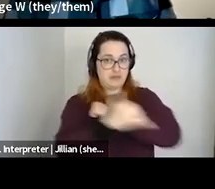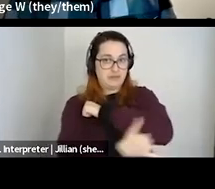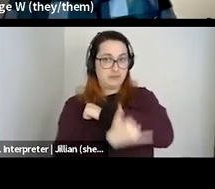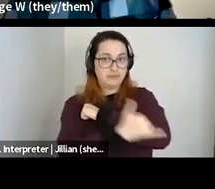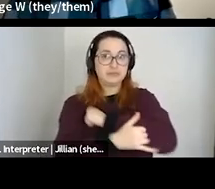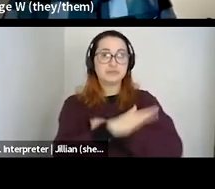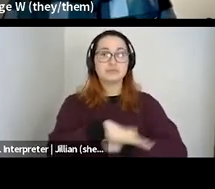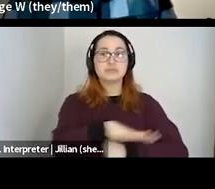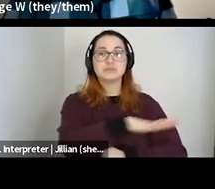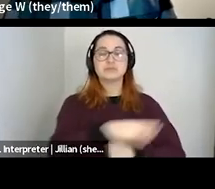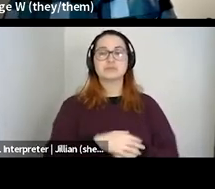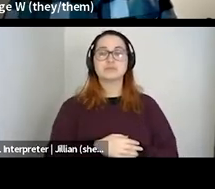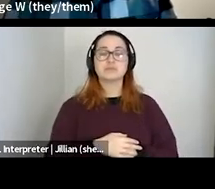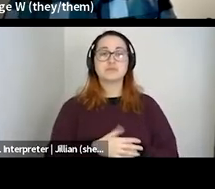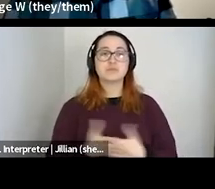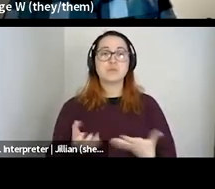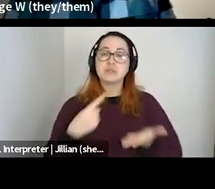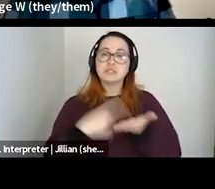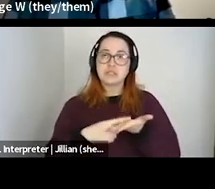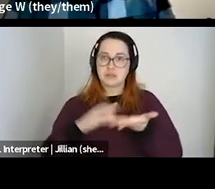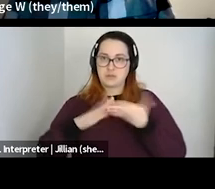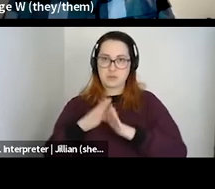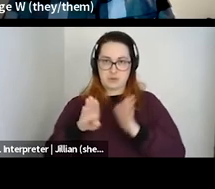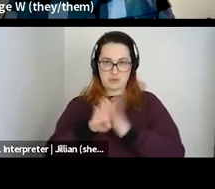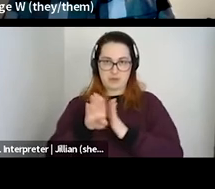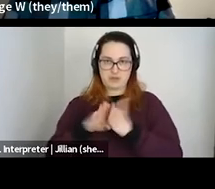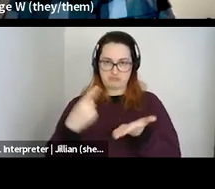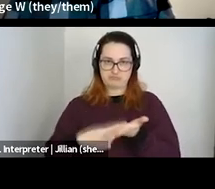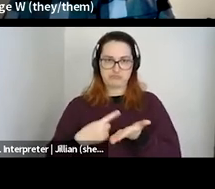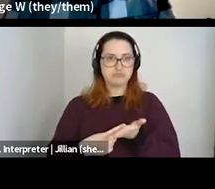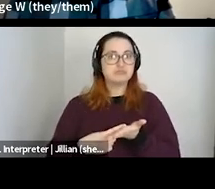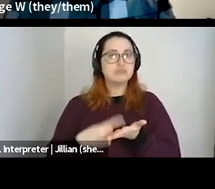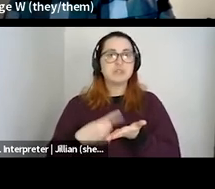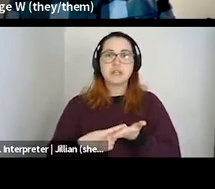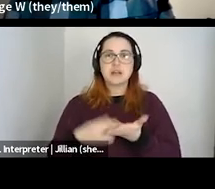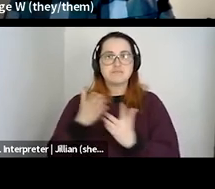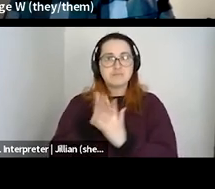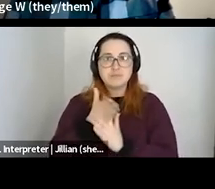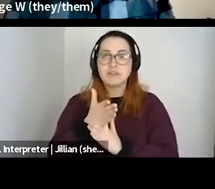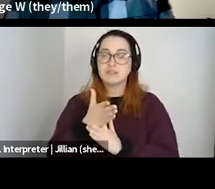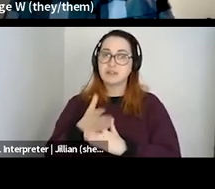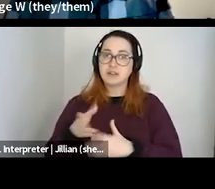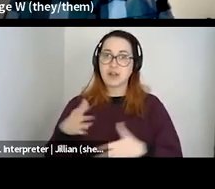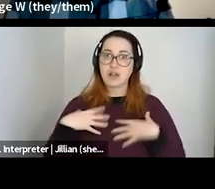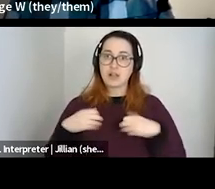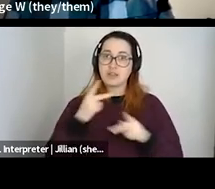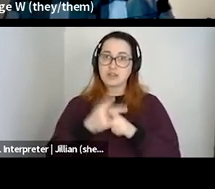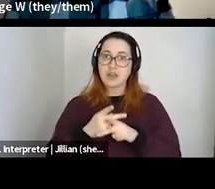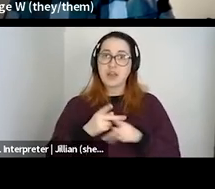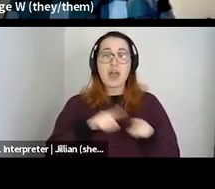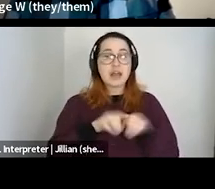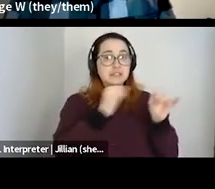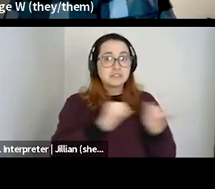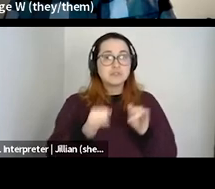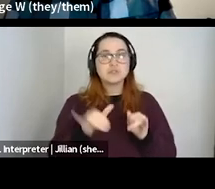We want to have a discussion around community building, discussion around navigating healthcare, both as individuals and also as communities,